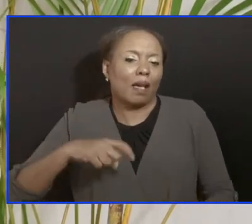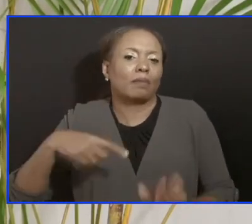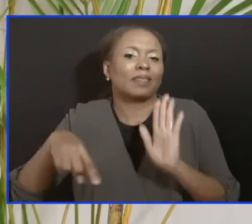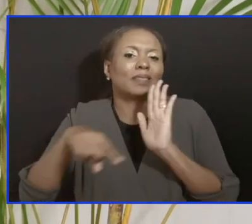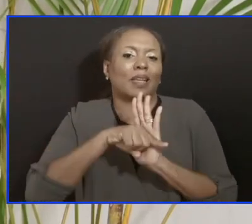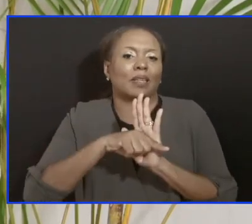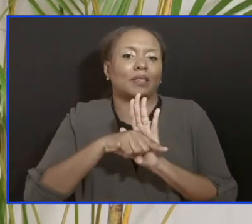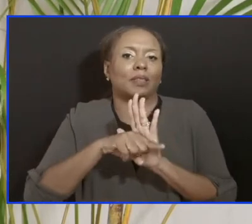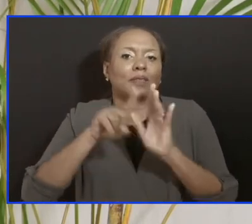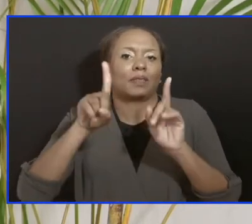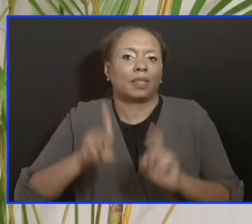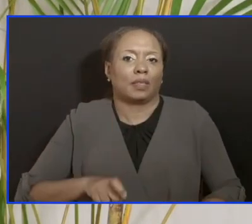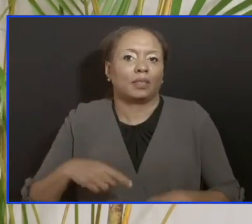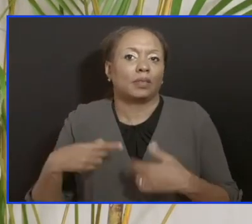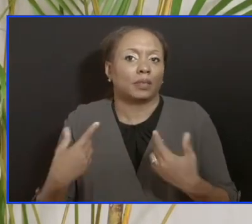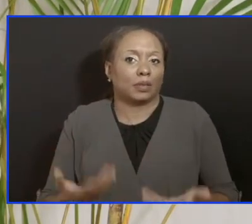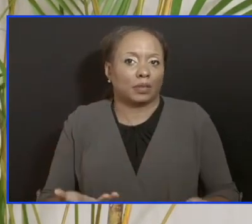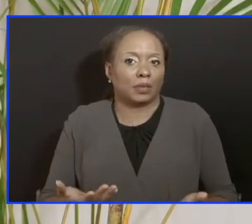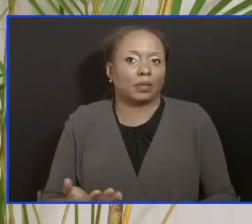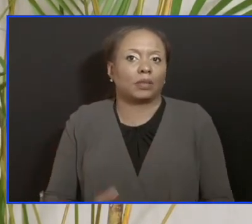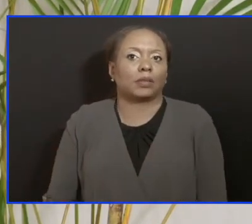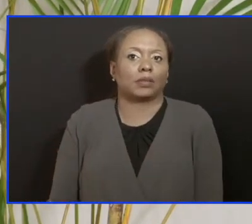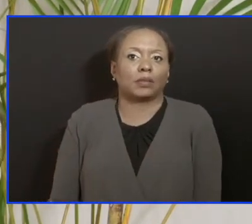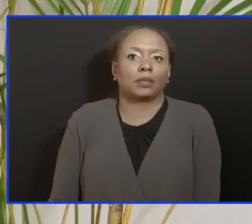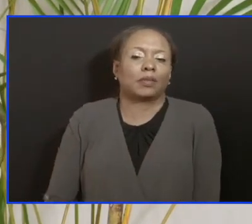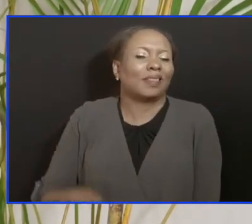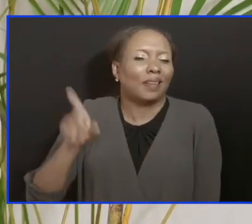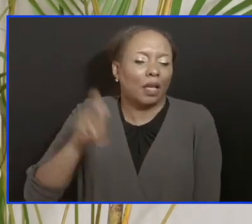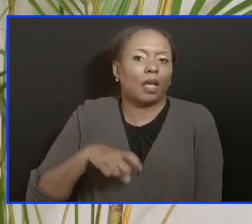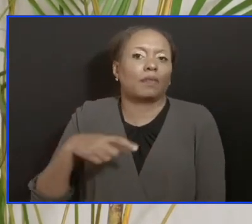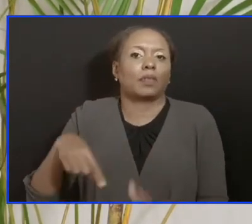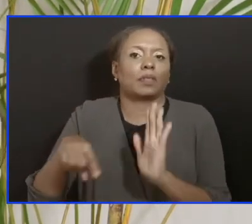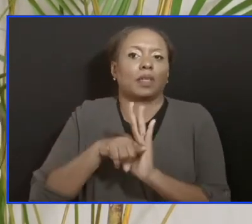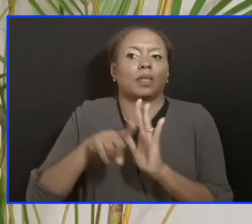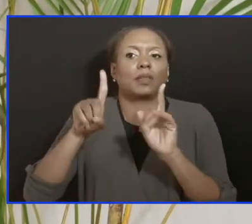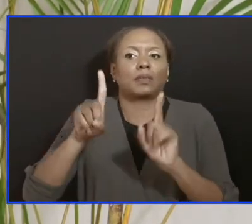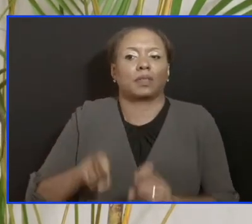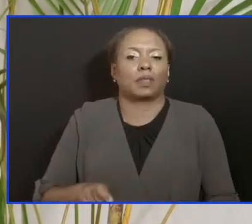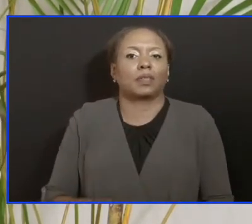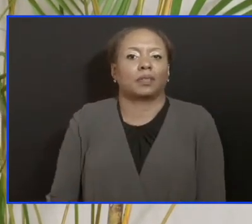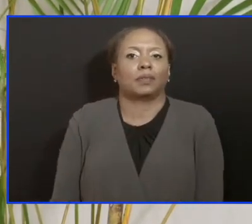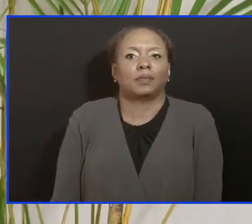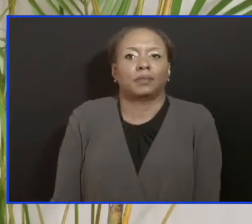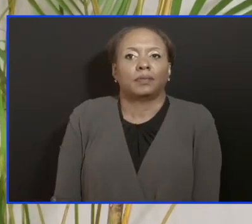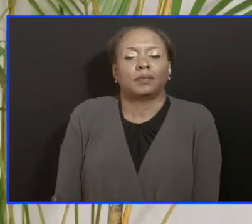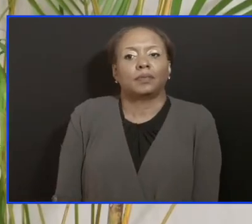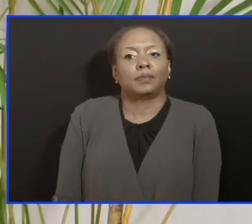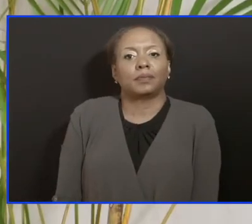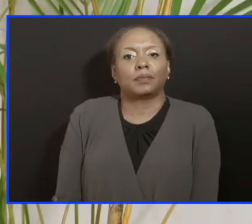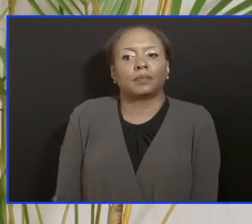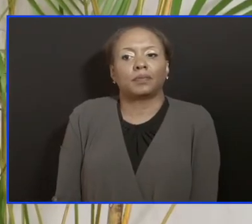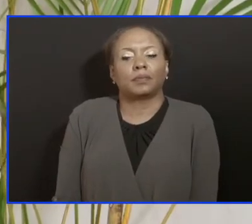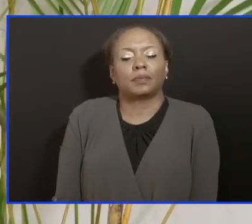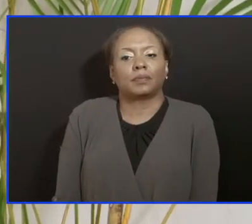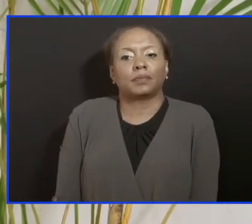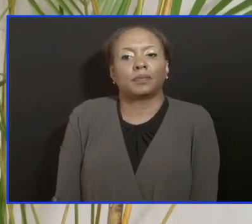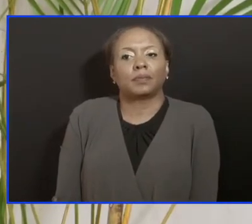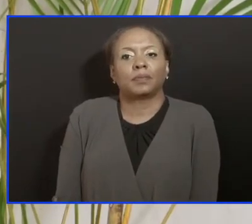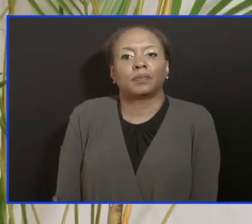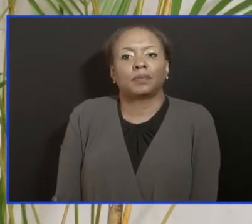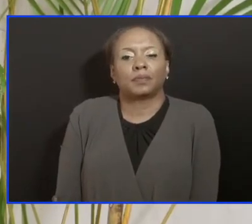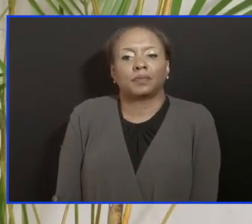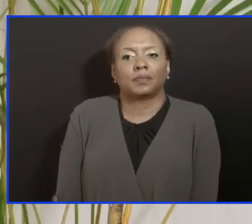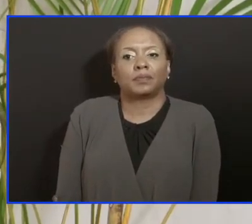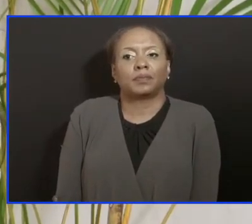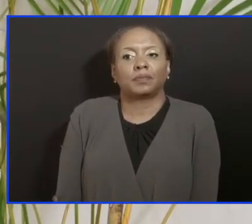we have to change it if we have to at any other point in time in this pandemic, during this pandemic. I also